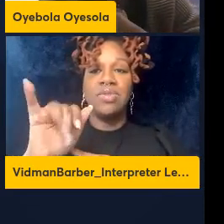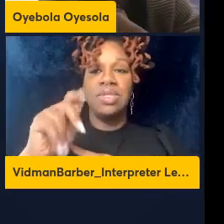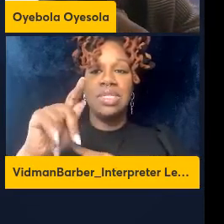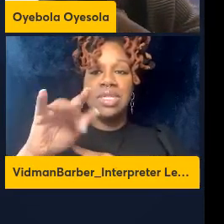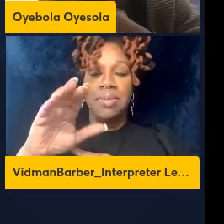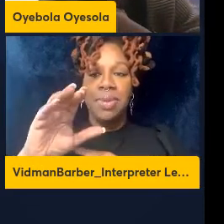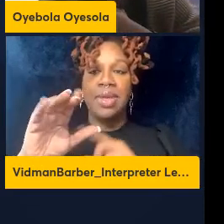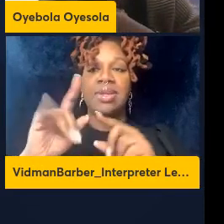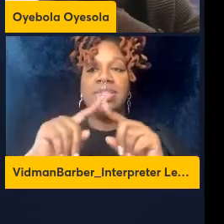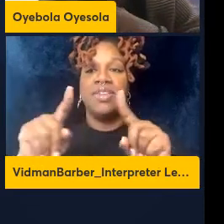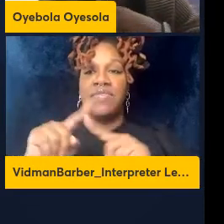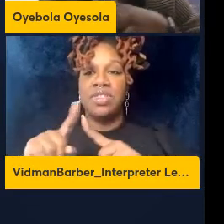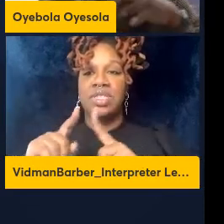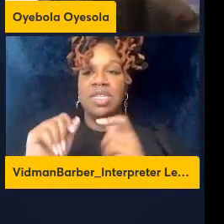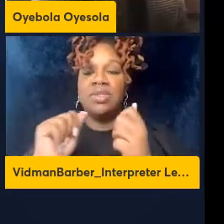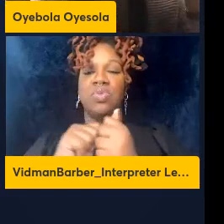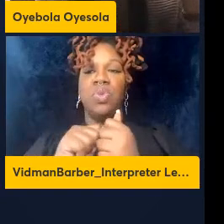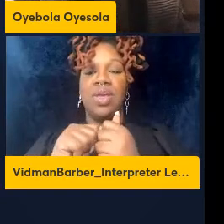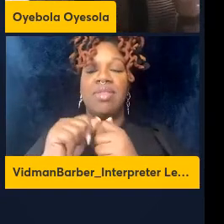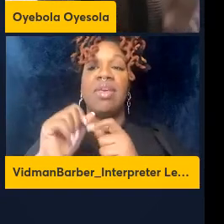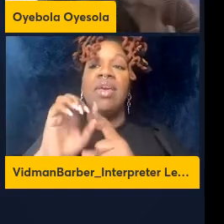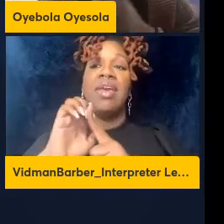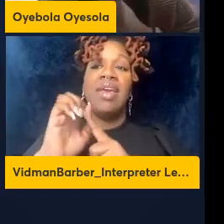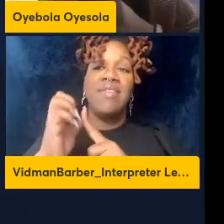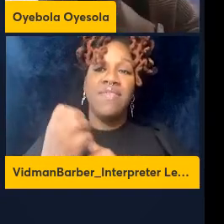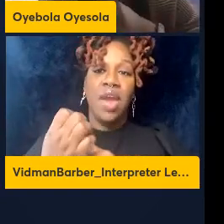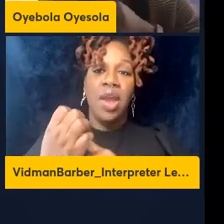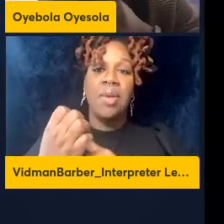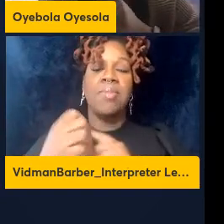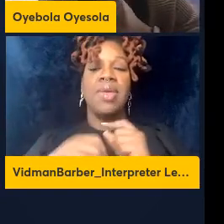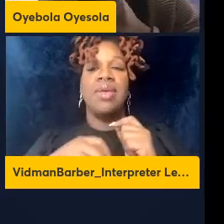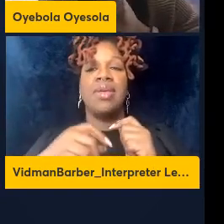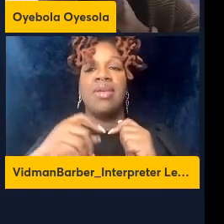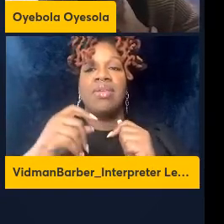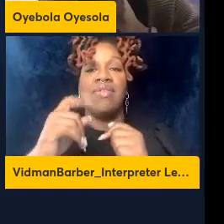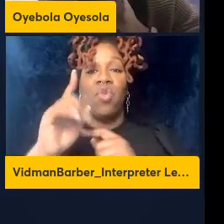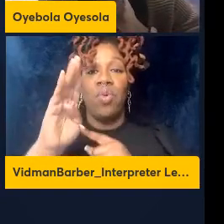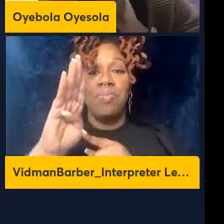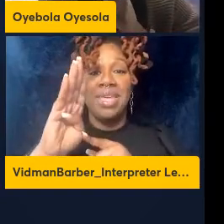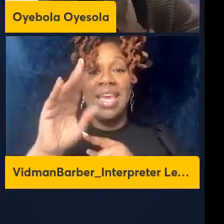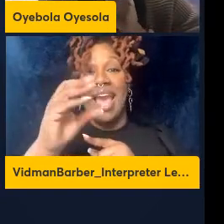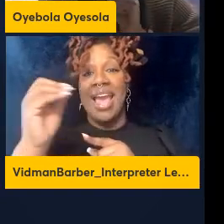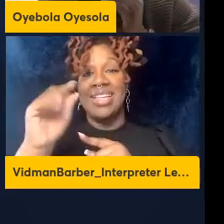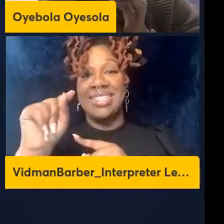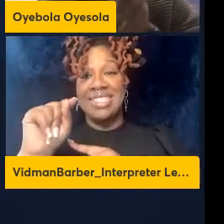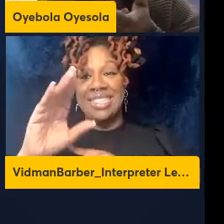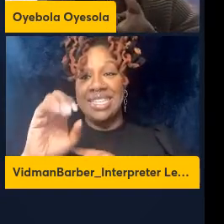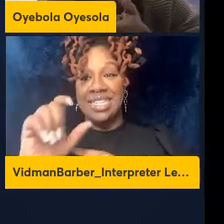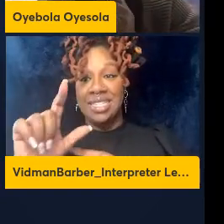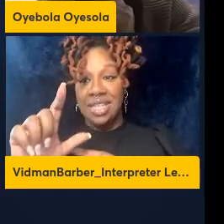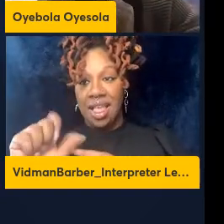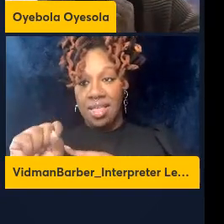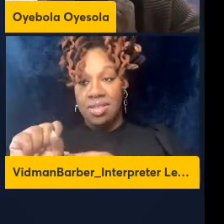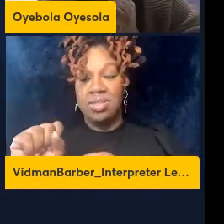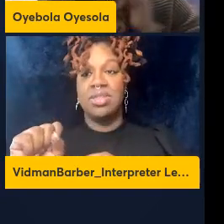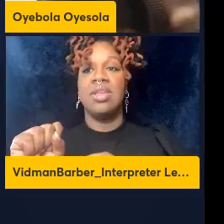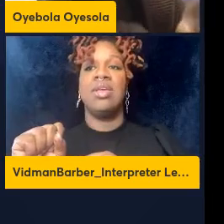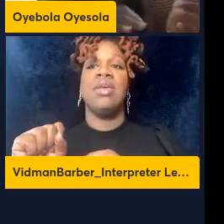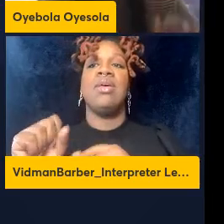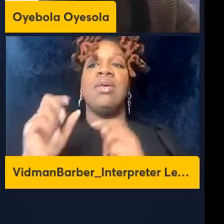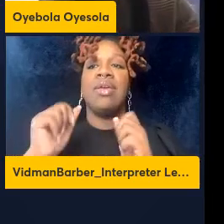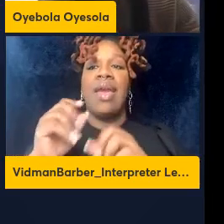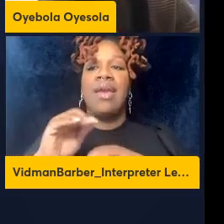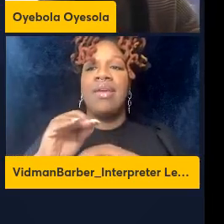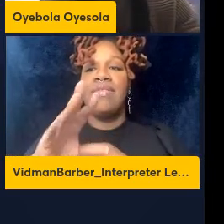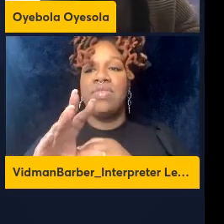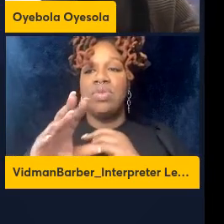while phenotypic differences in T cells drive seems to have drive the genetic related difference put